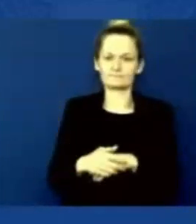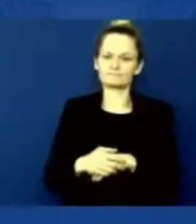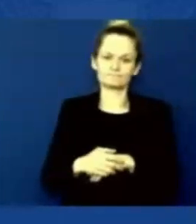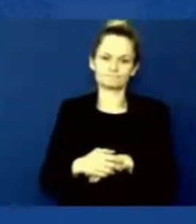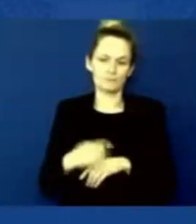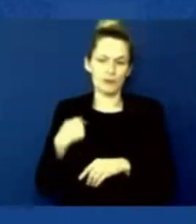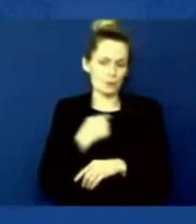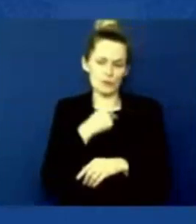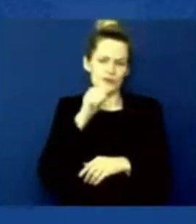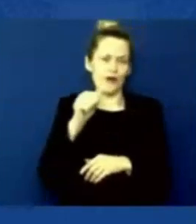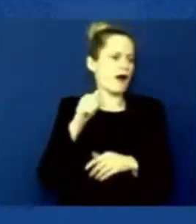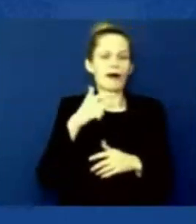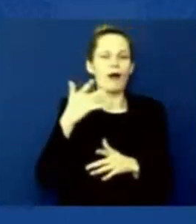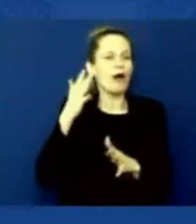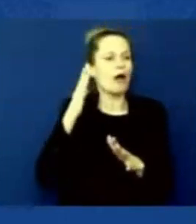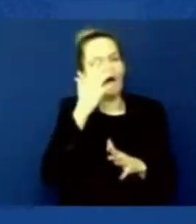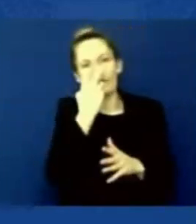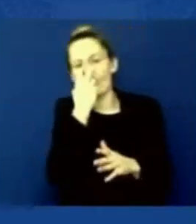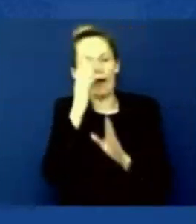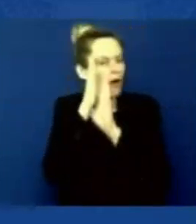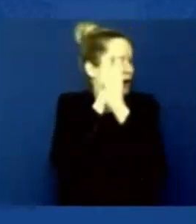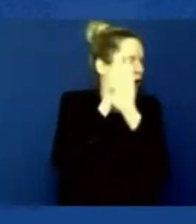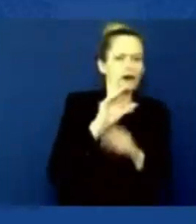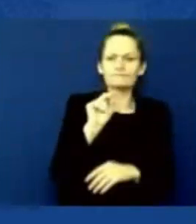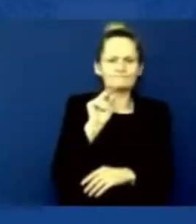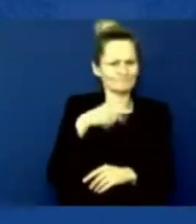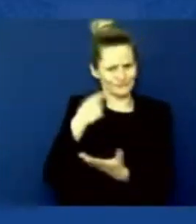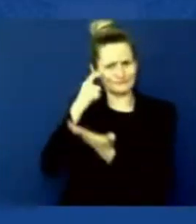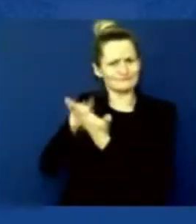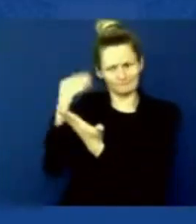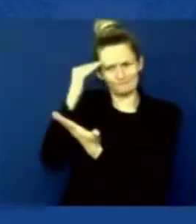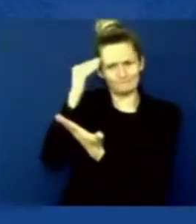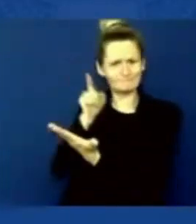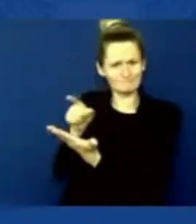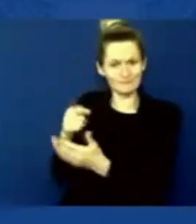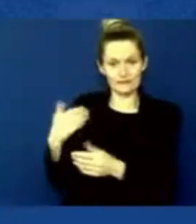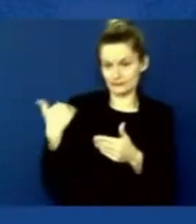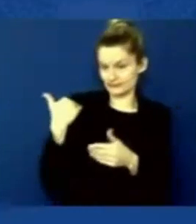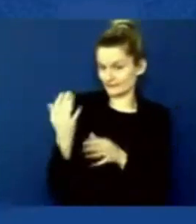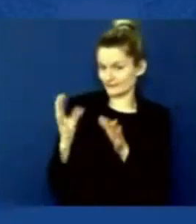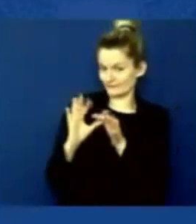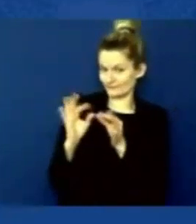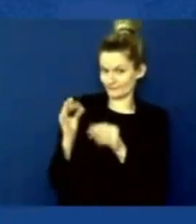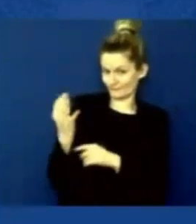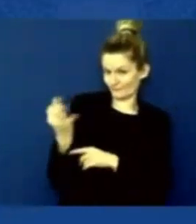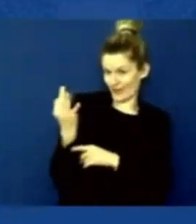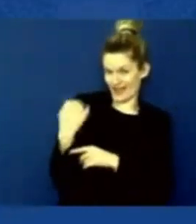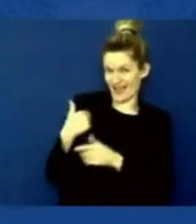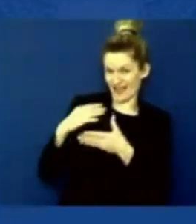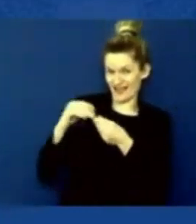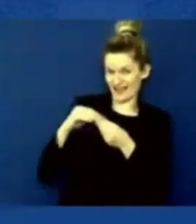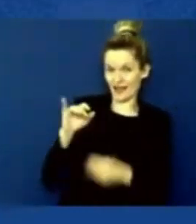Friday, ISIS-K is a sworn enemy of the Taliban and they have a history of fighting one another.